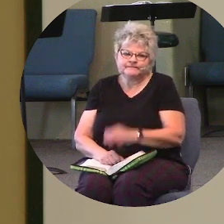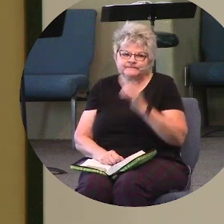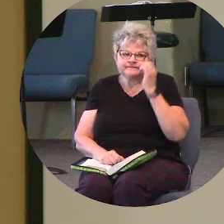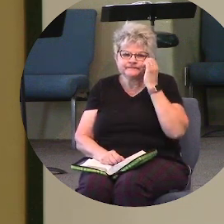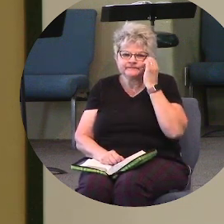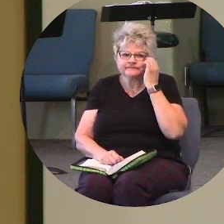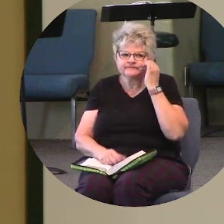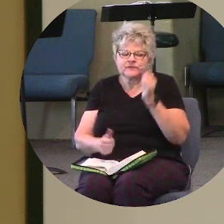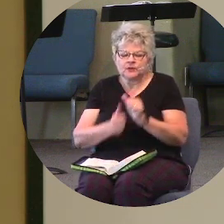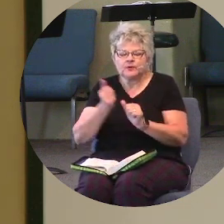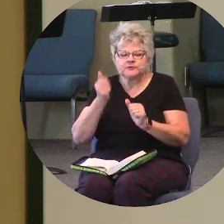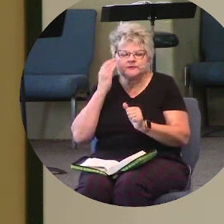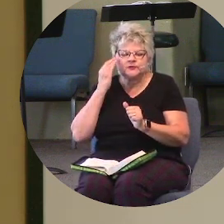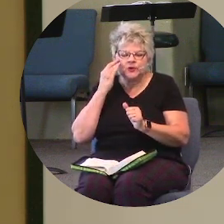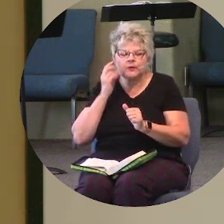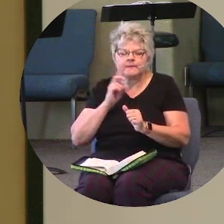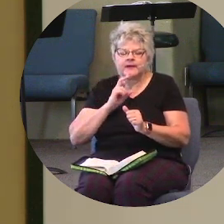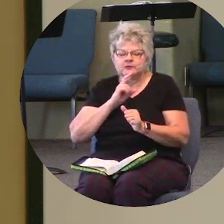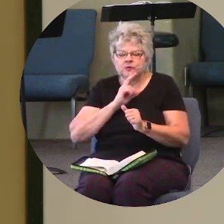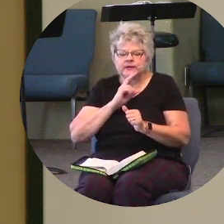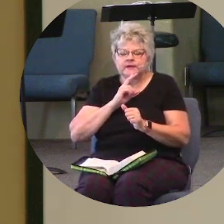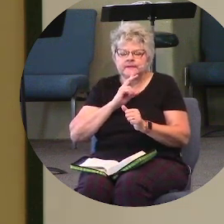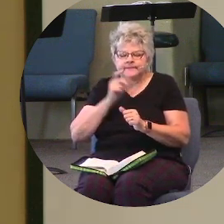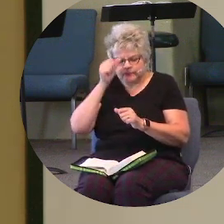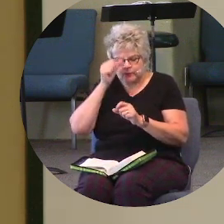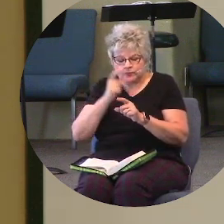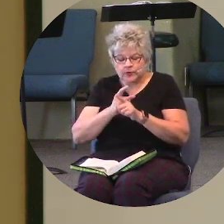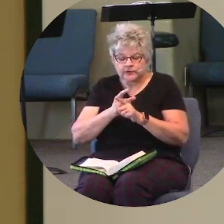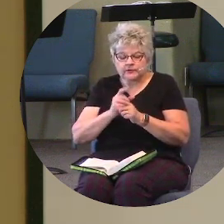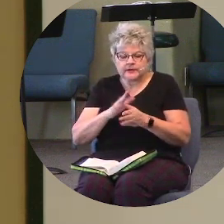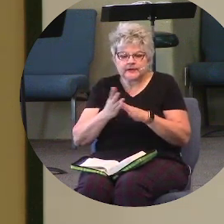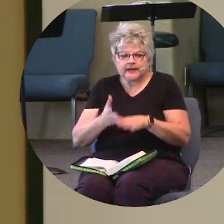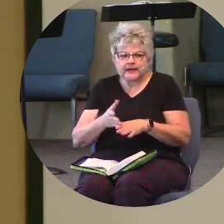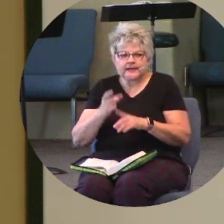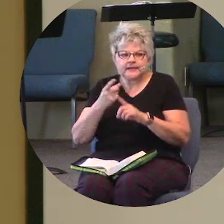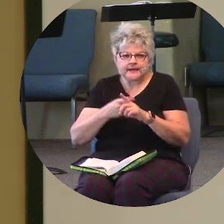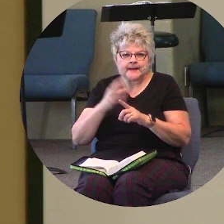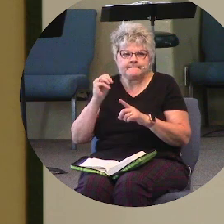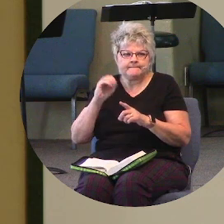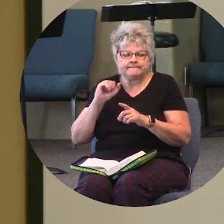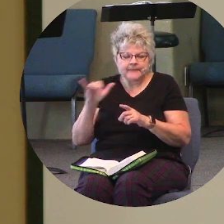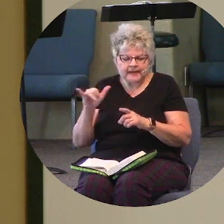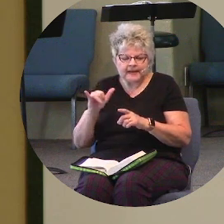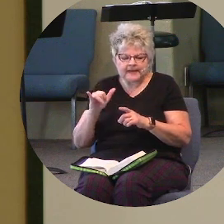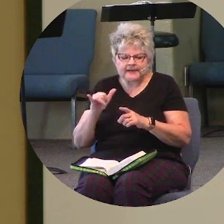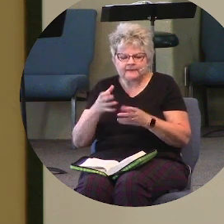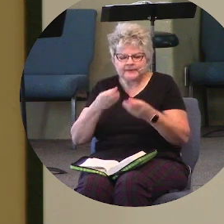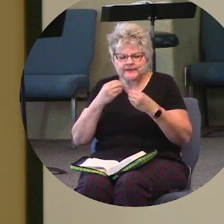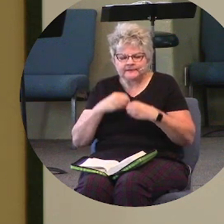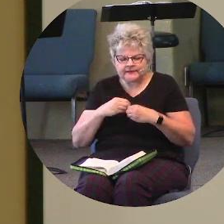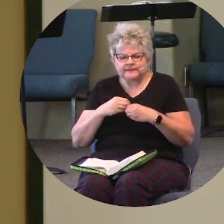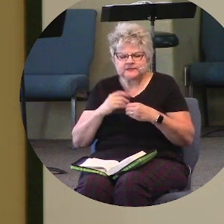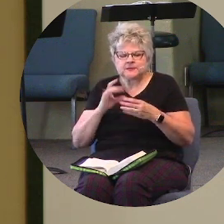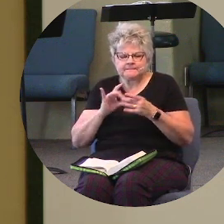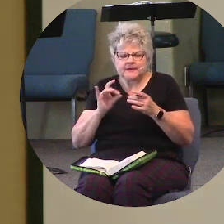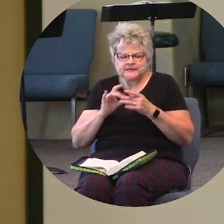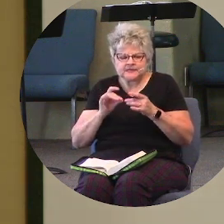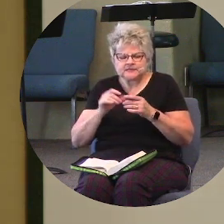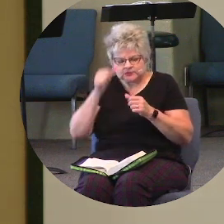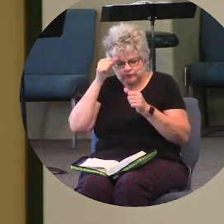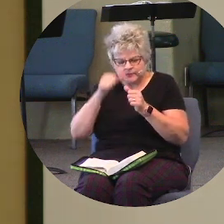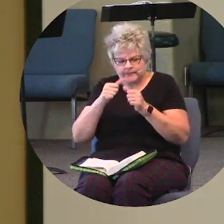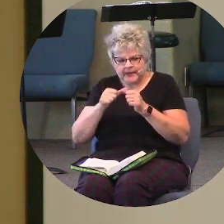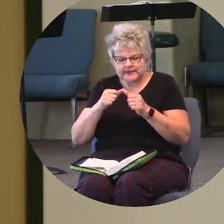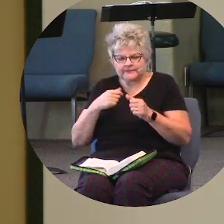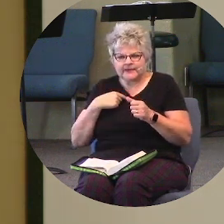Most of you know my twin brother died in May, and I've gotten some messages just this week, and it's reminded me, but I just, I'm